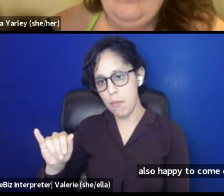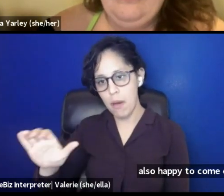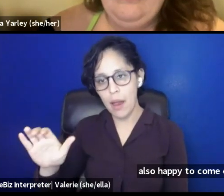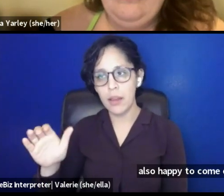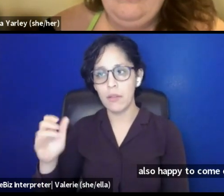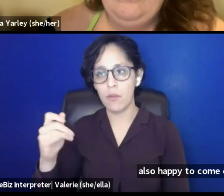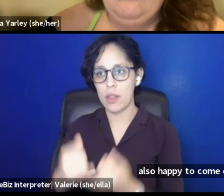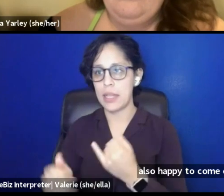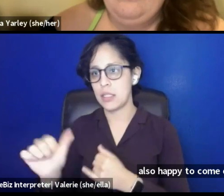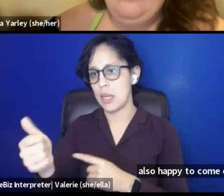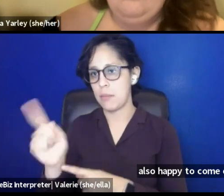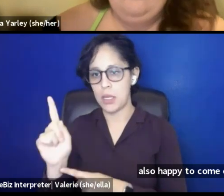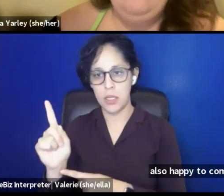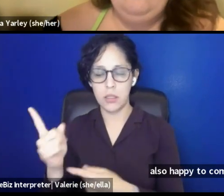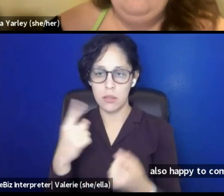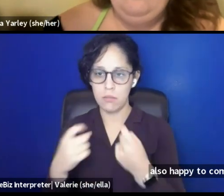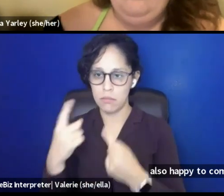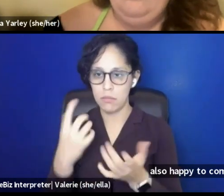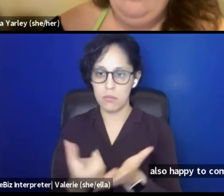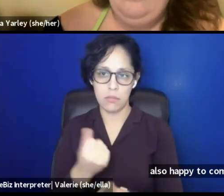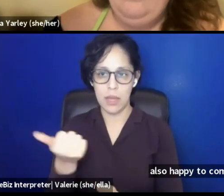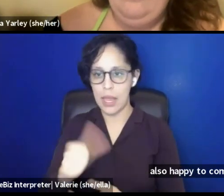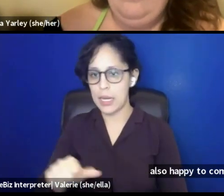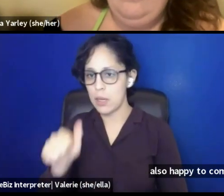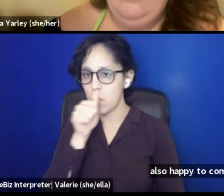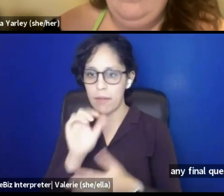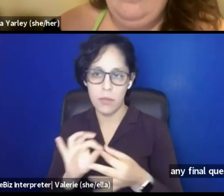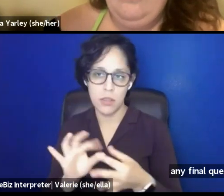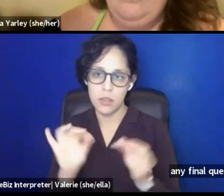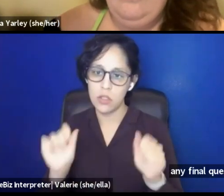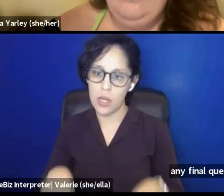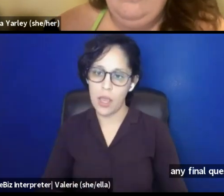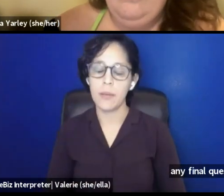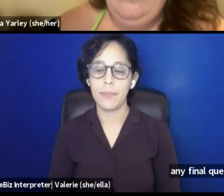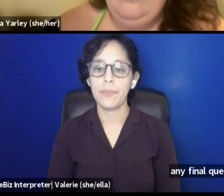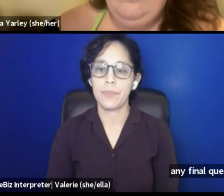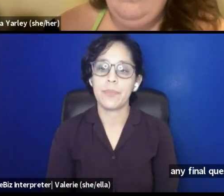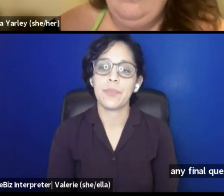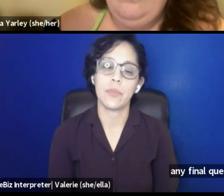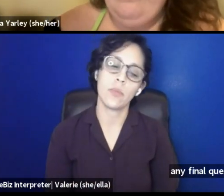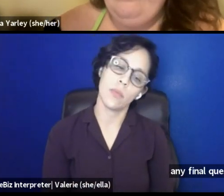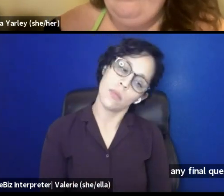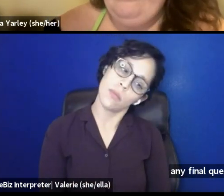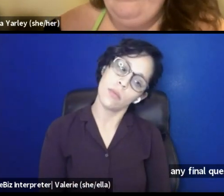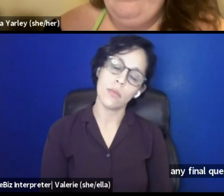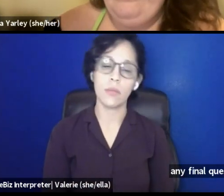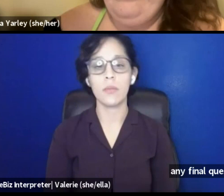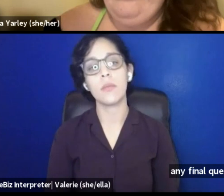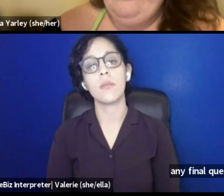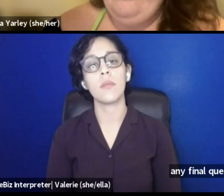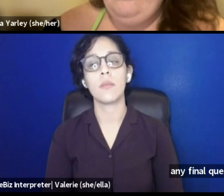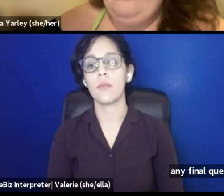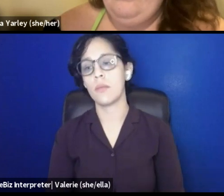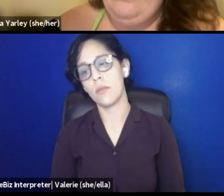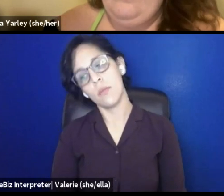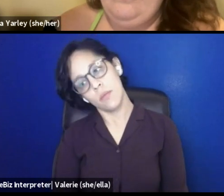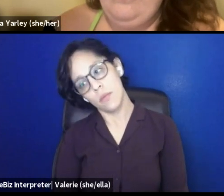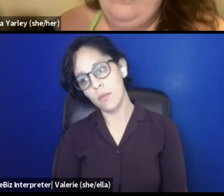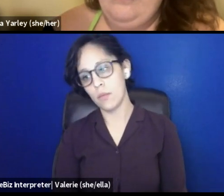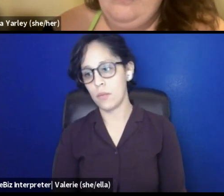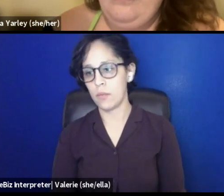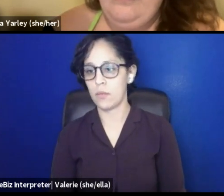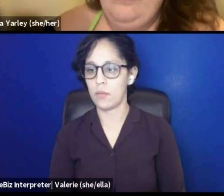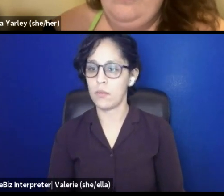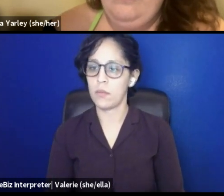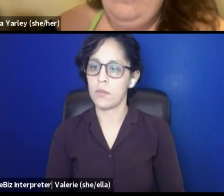10 minutes, um, send in private message or in the chat, uh, happy to support. Um, yeah, I would say,